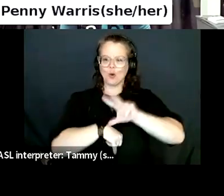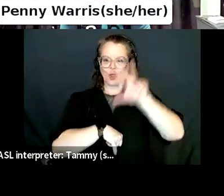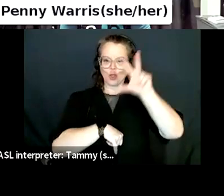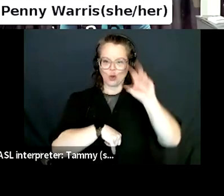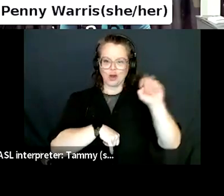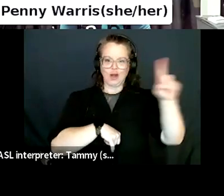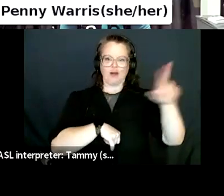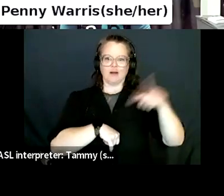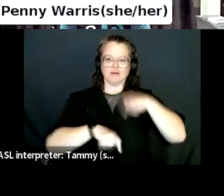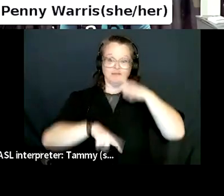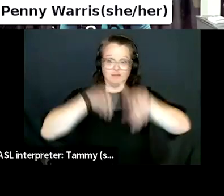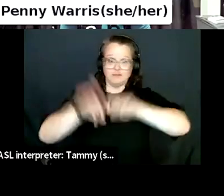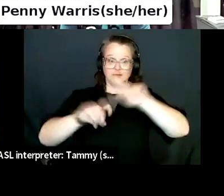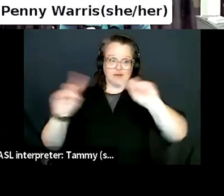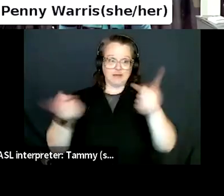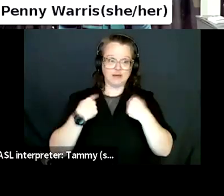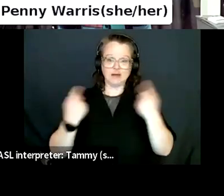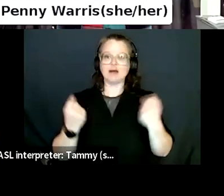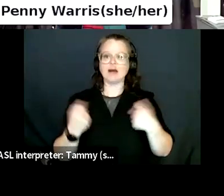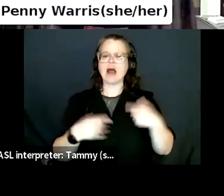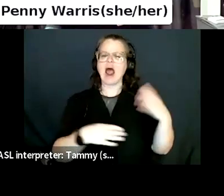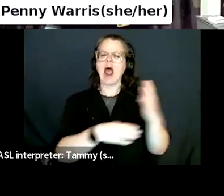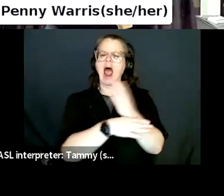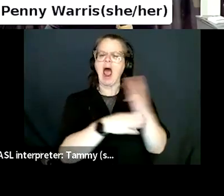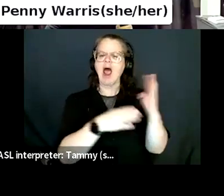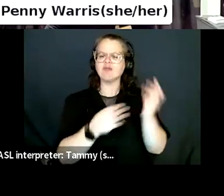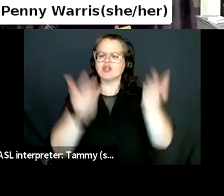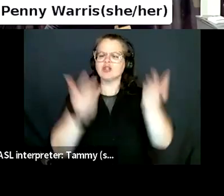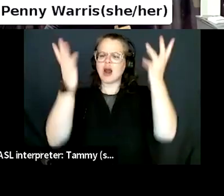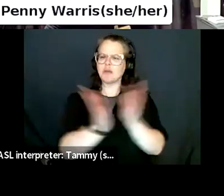is the average number of books sold per day in your store?